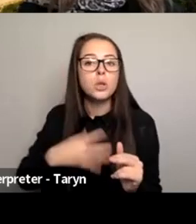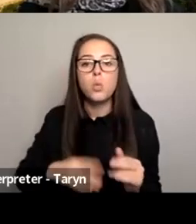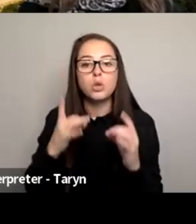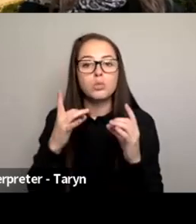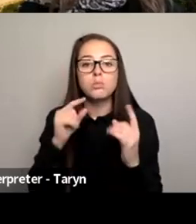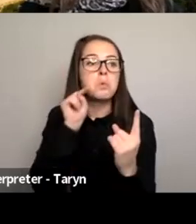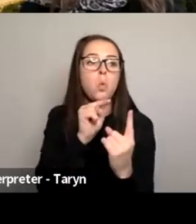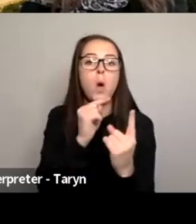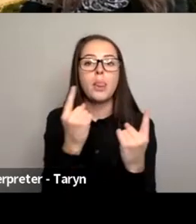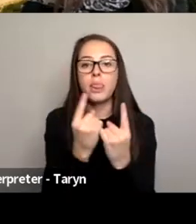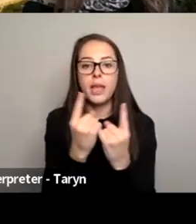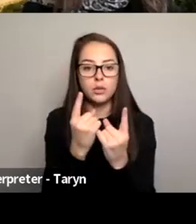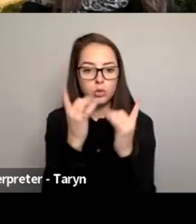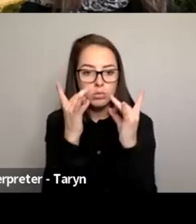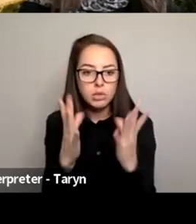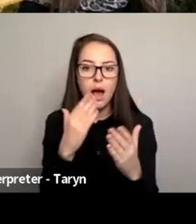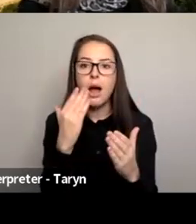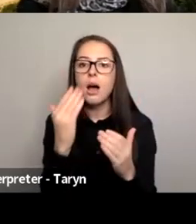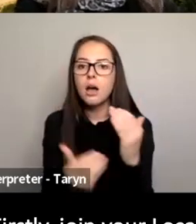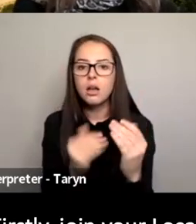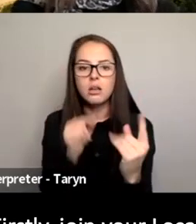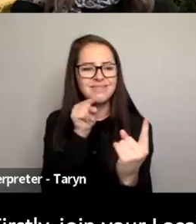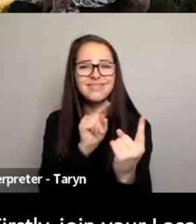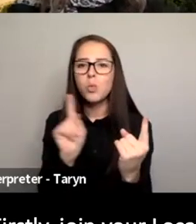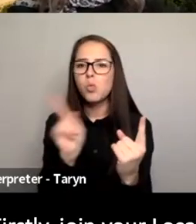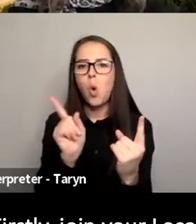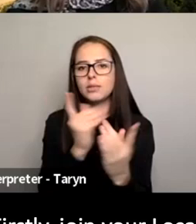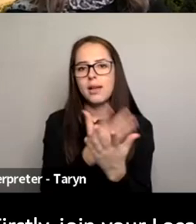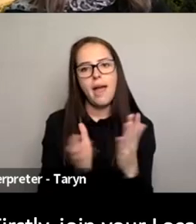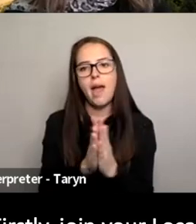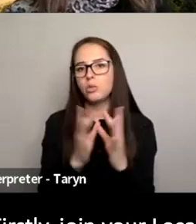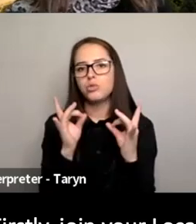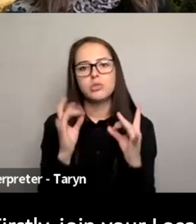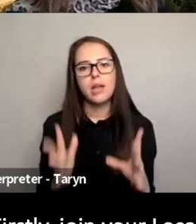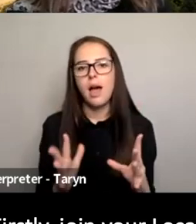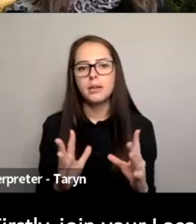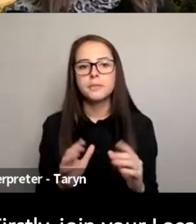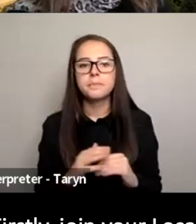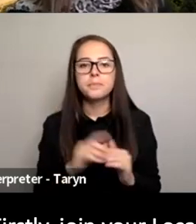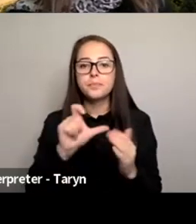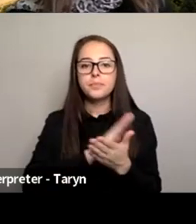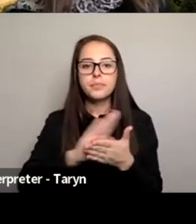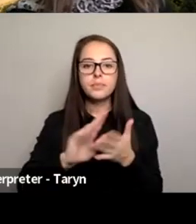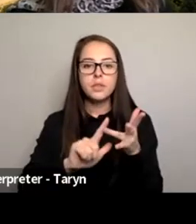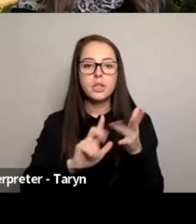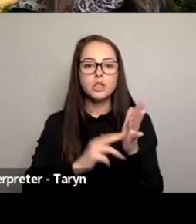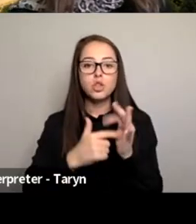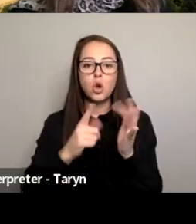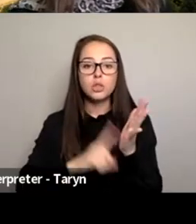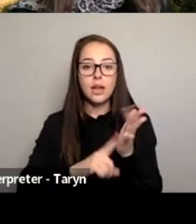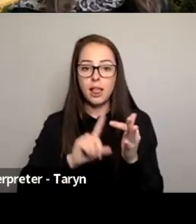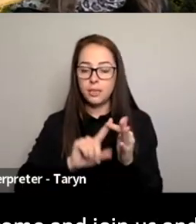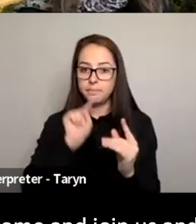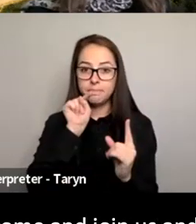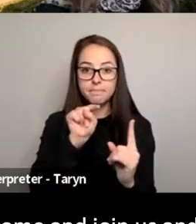start with you. There's a couple of things. Firstly, join your local government women's association. There's literally one in